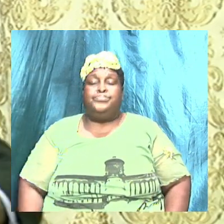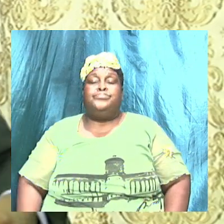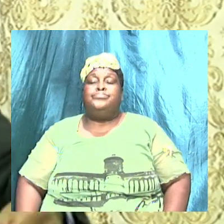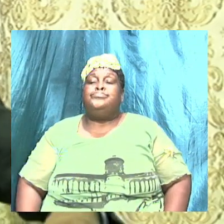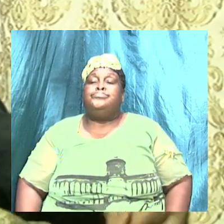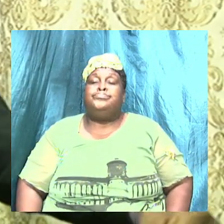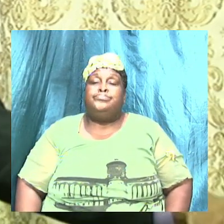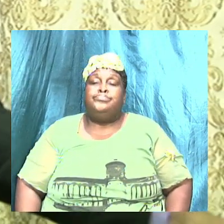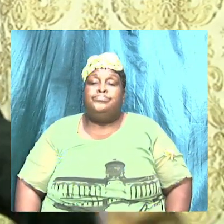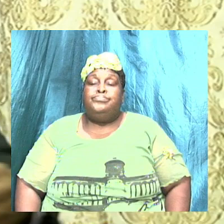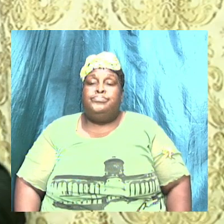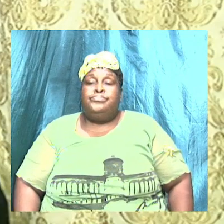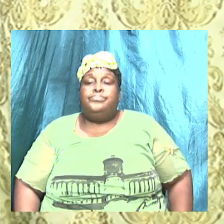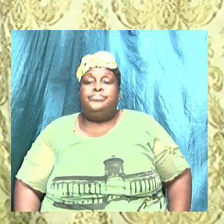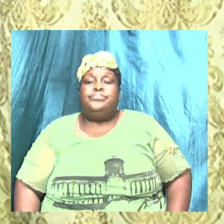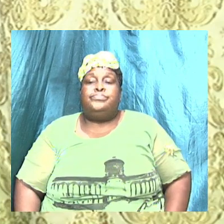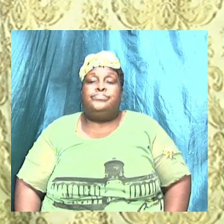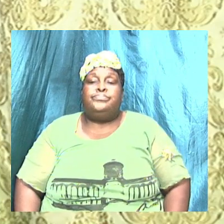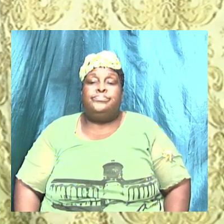You're not Going to get Anywhere